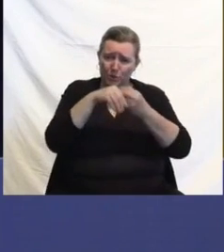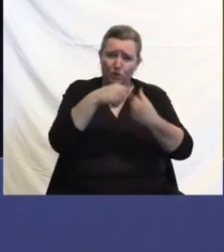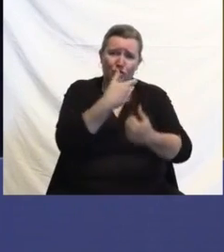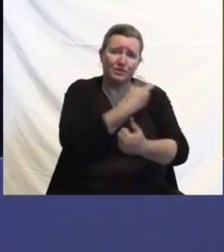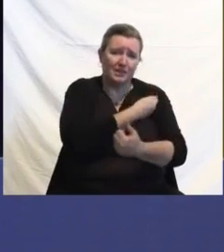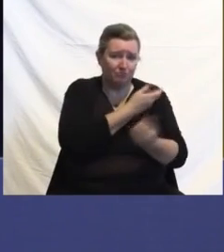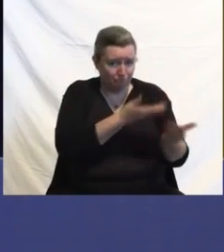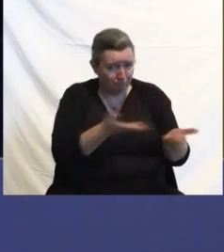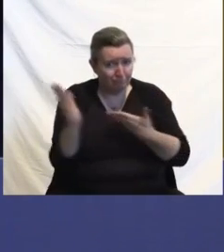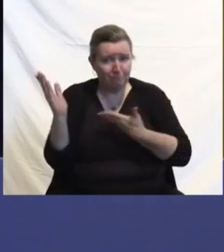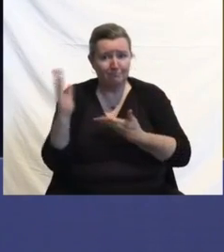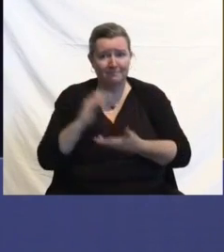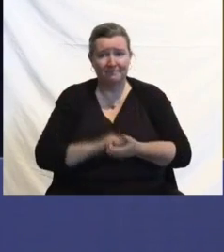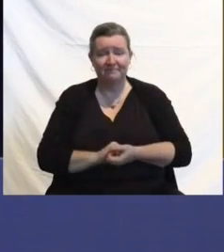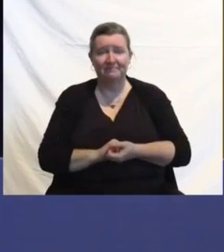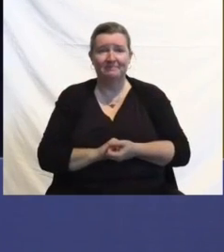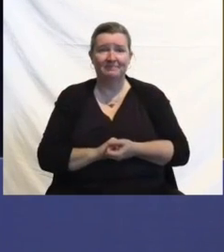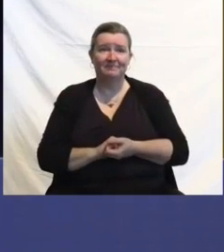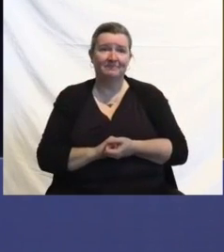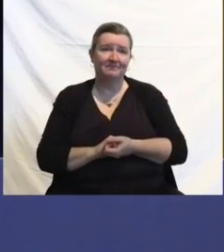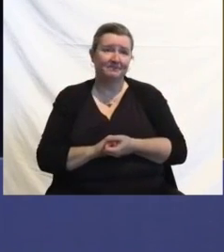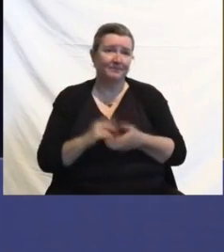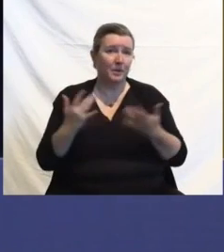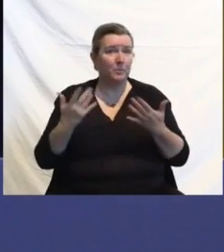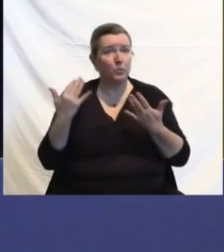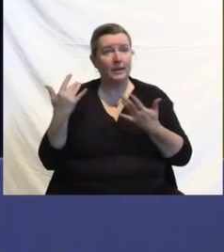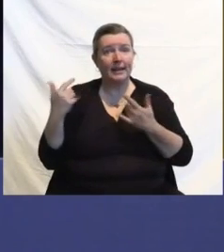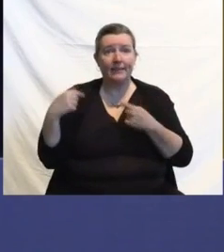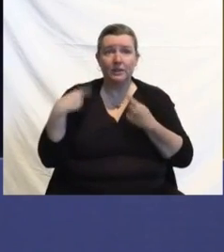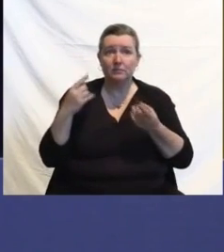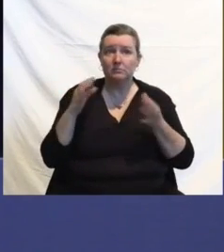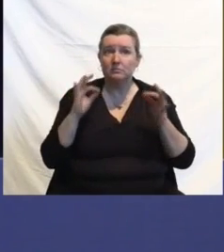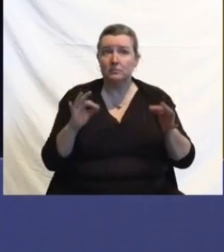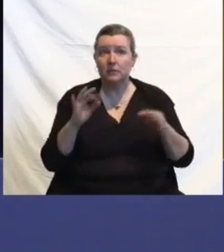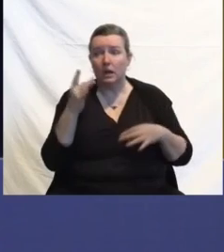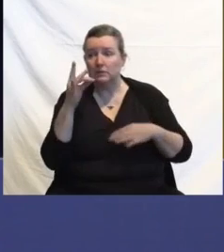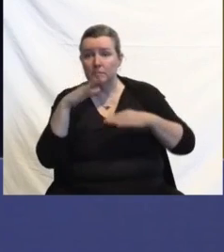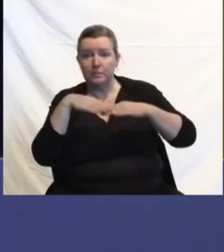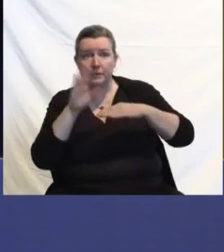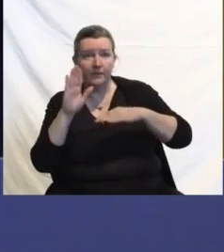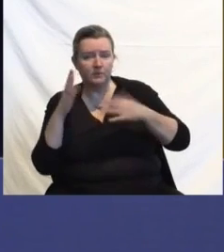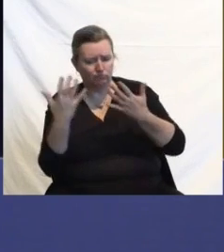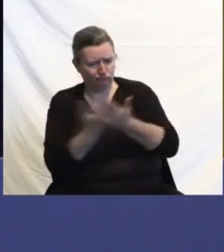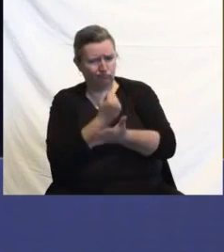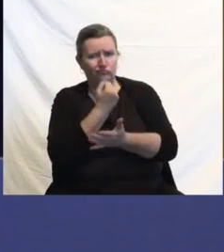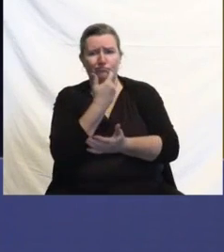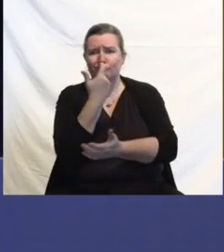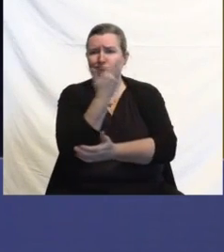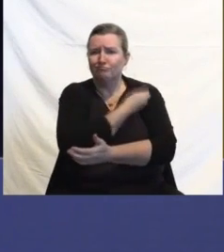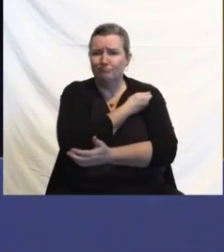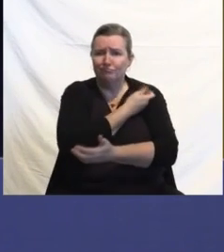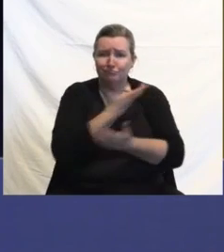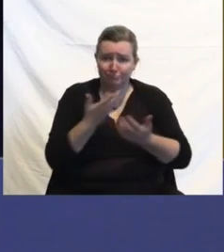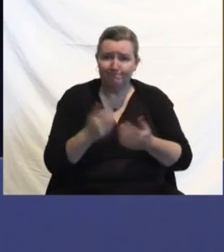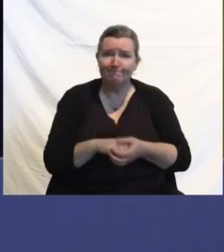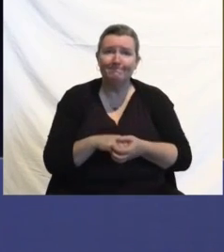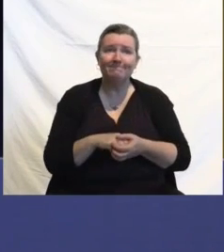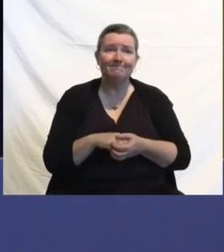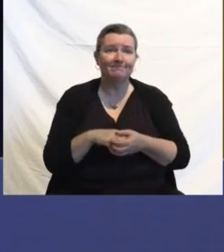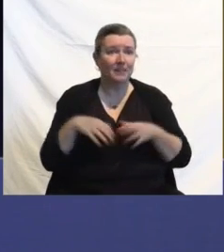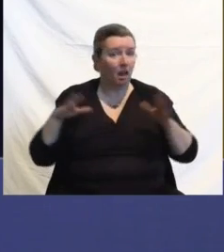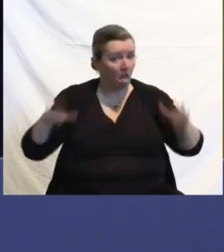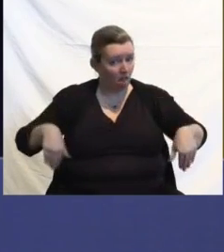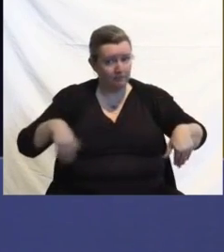Everybody who's waited the amount of time is now 18 and up is eligible. Get vaccinated if you've not yet been vaccinated.